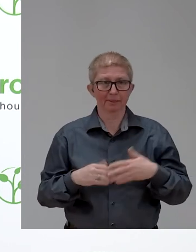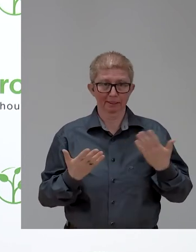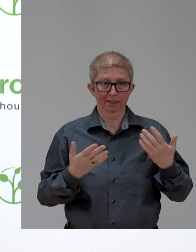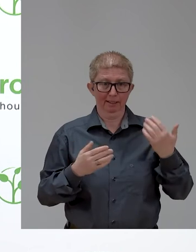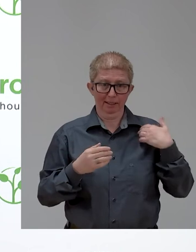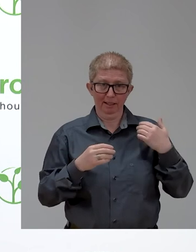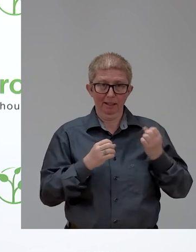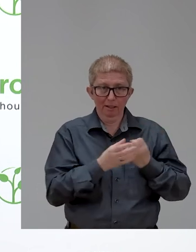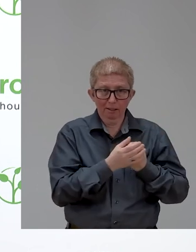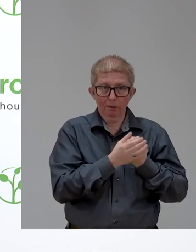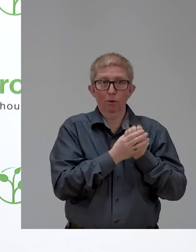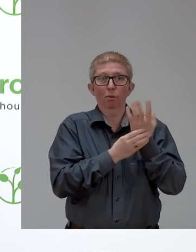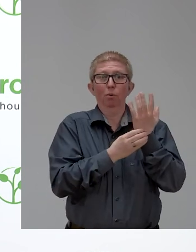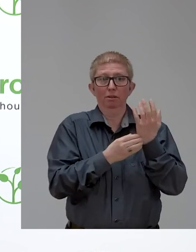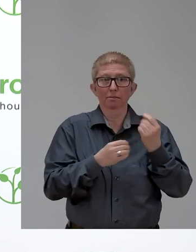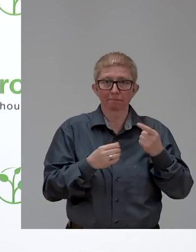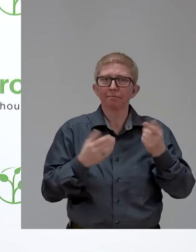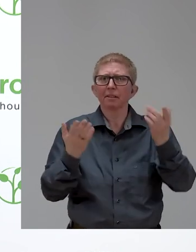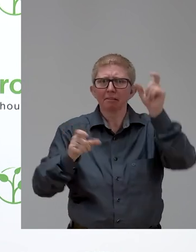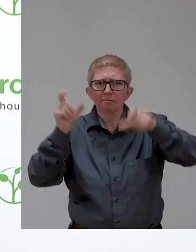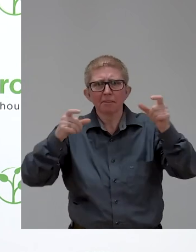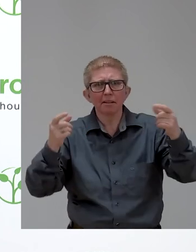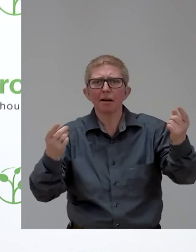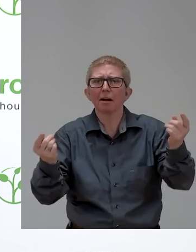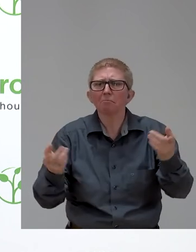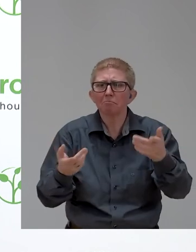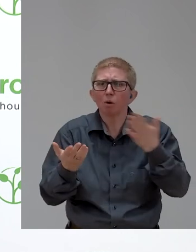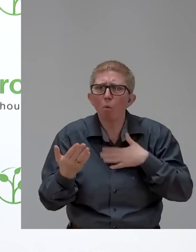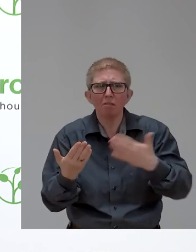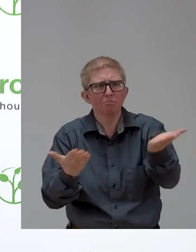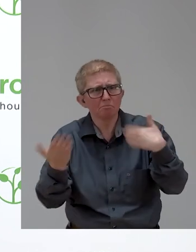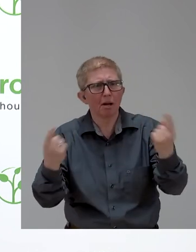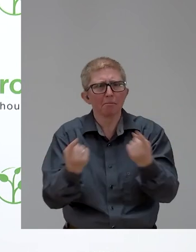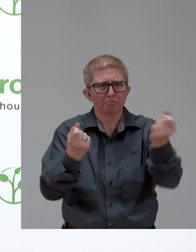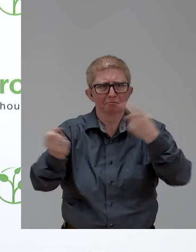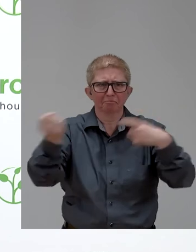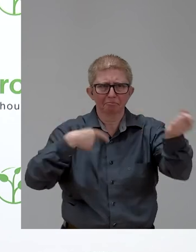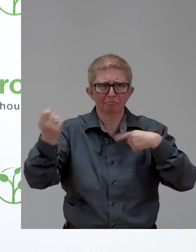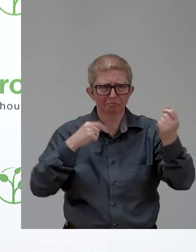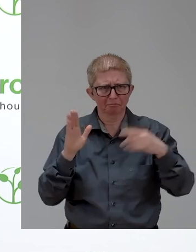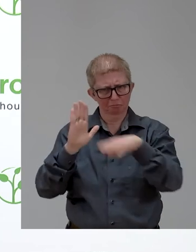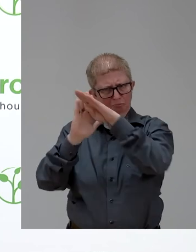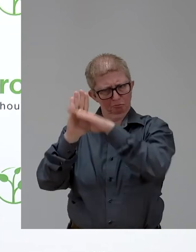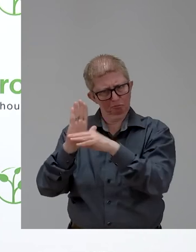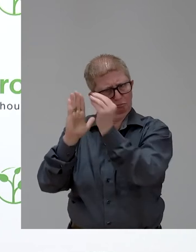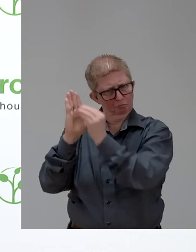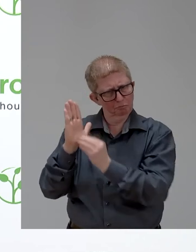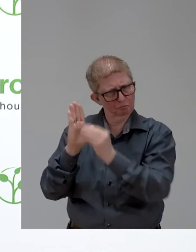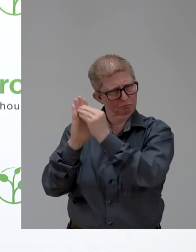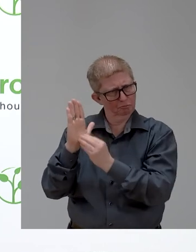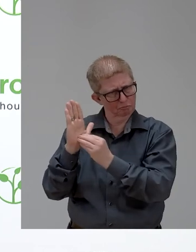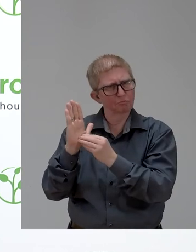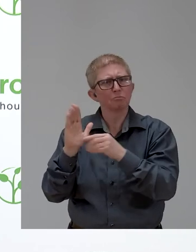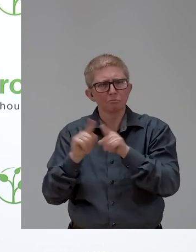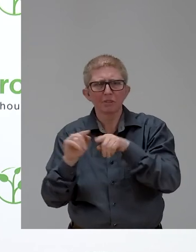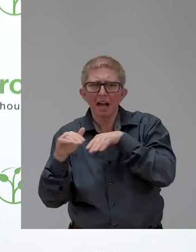nominations. We are using an online registration nomination tool but there's also accessible bird formats